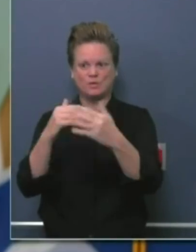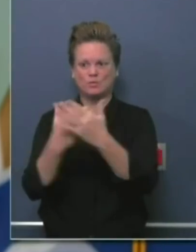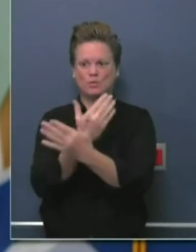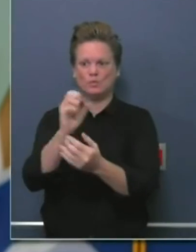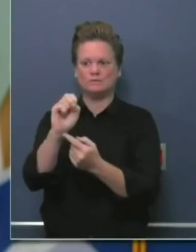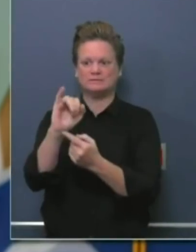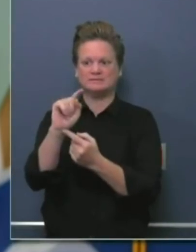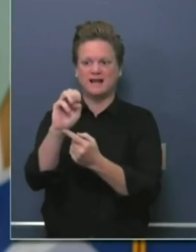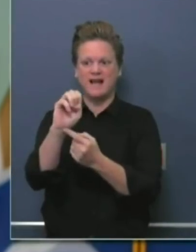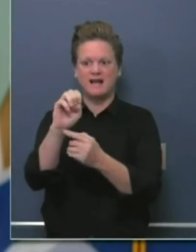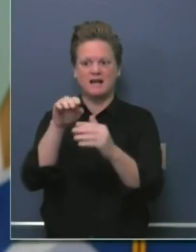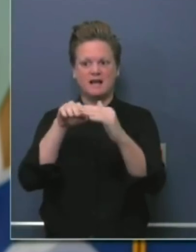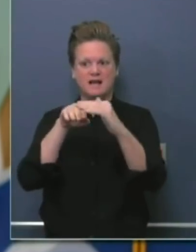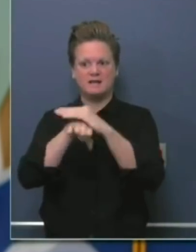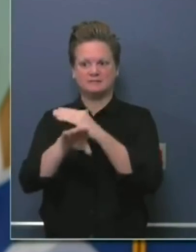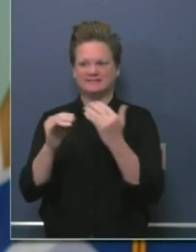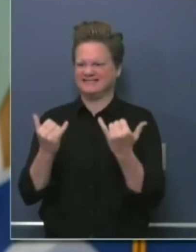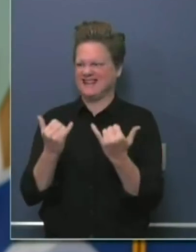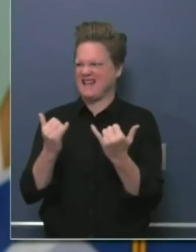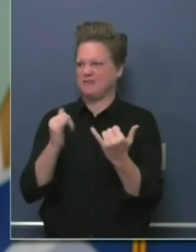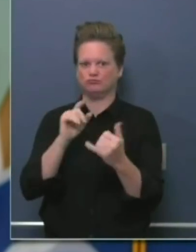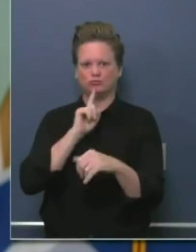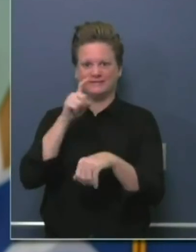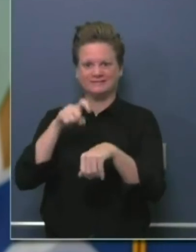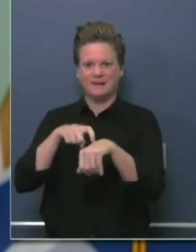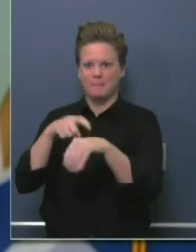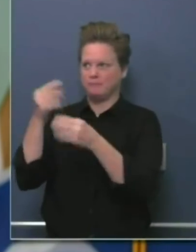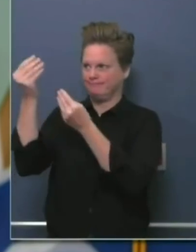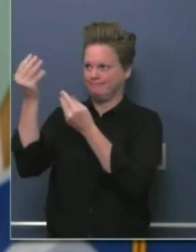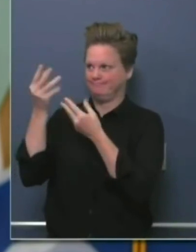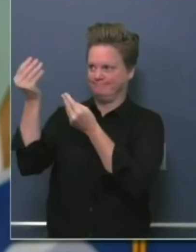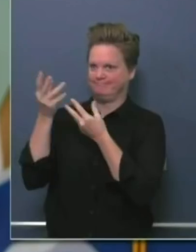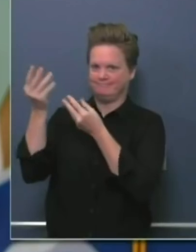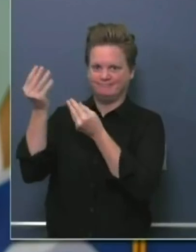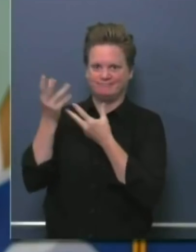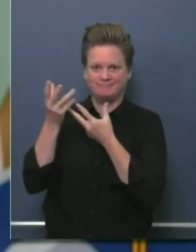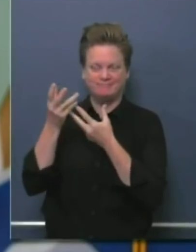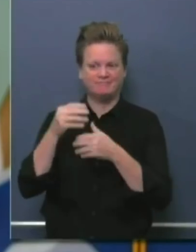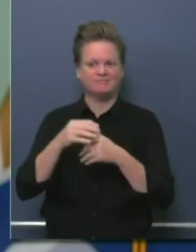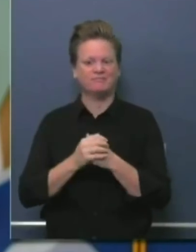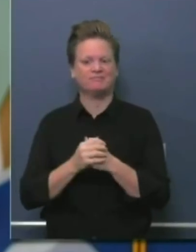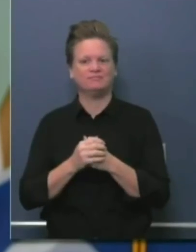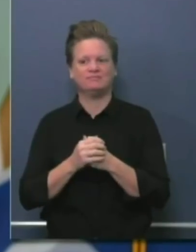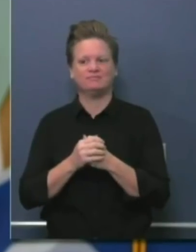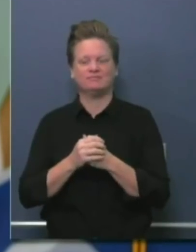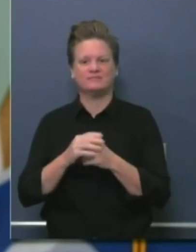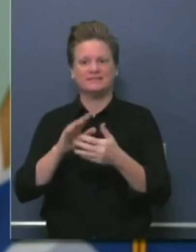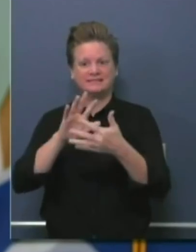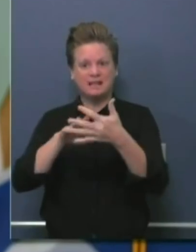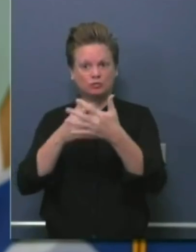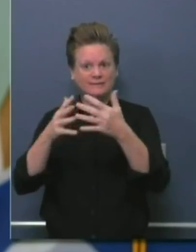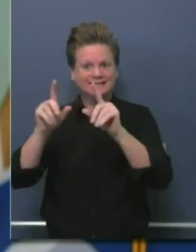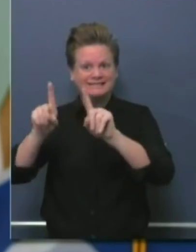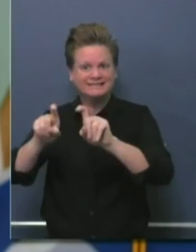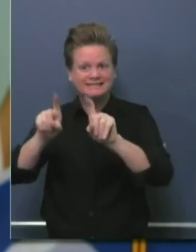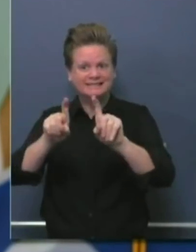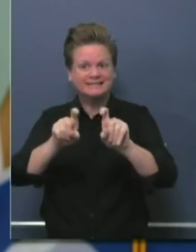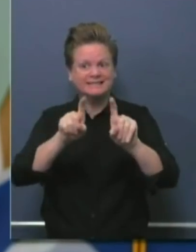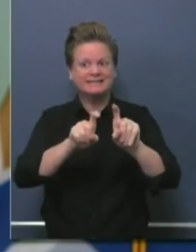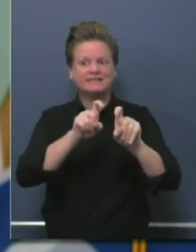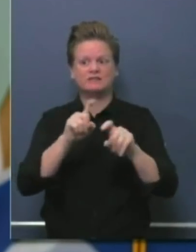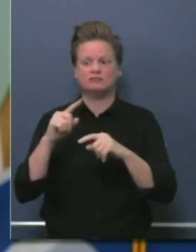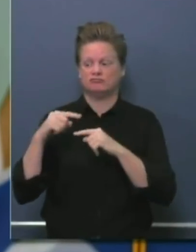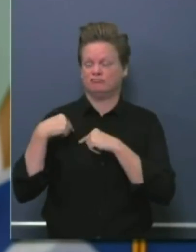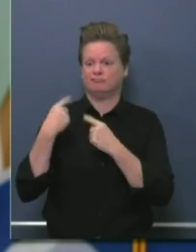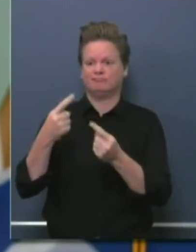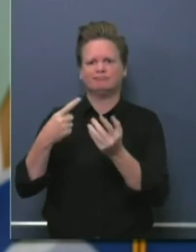real-time information and also the opportunity to schedule testing. We've been talking a lot over the course of the last number of months